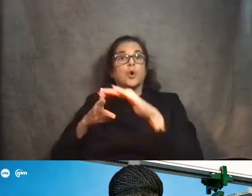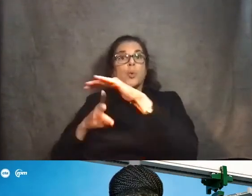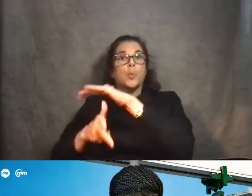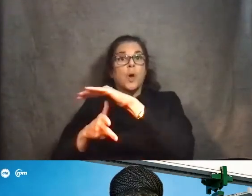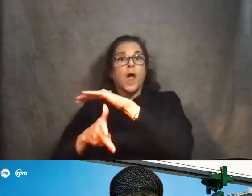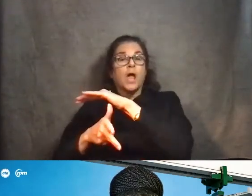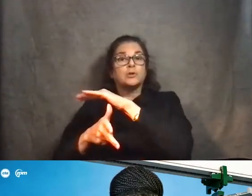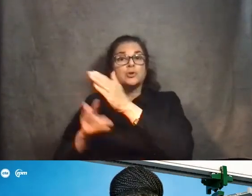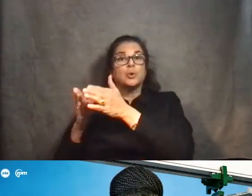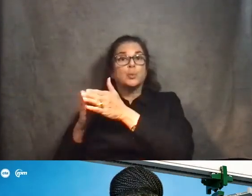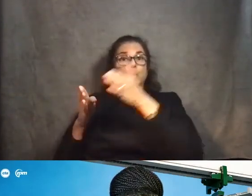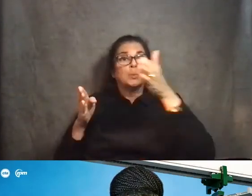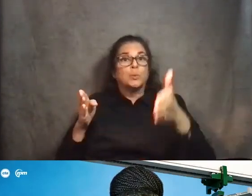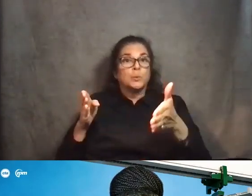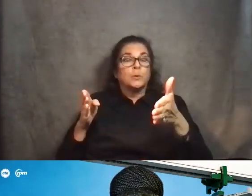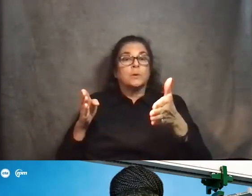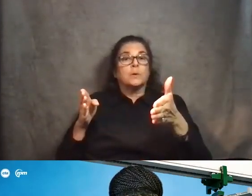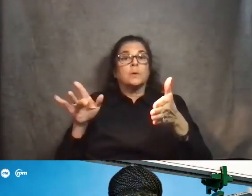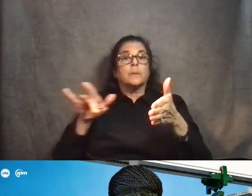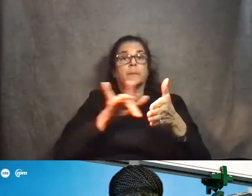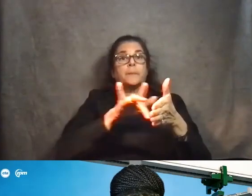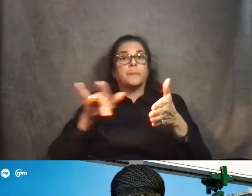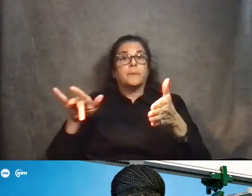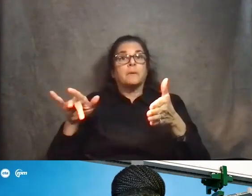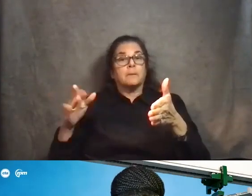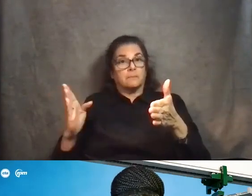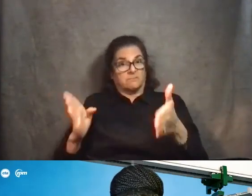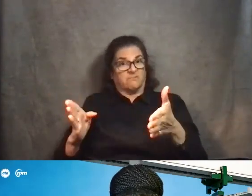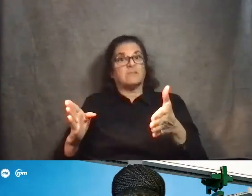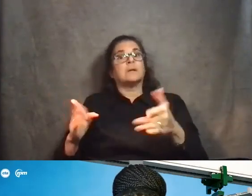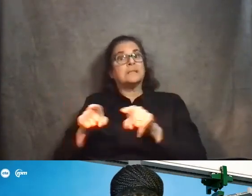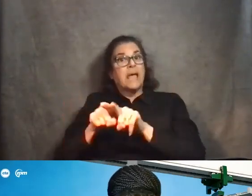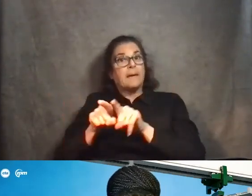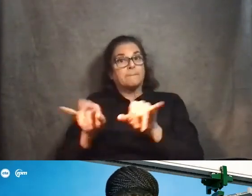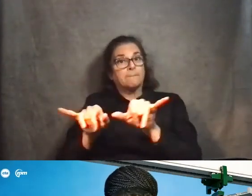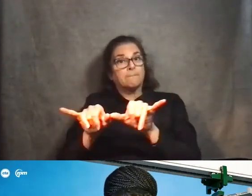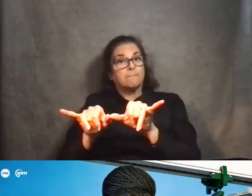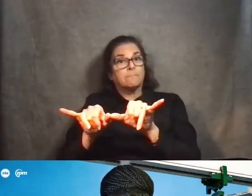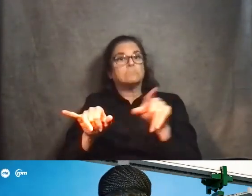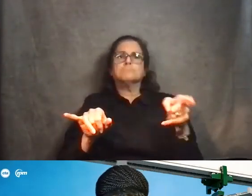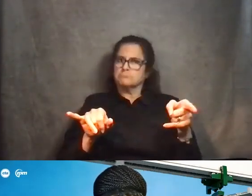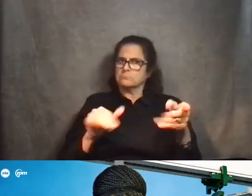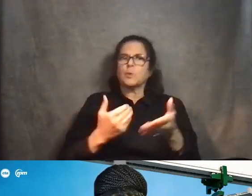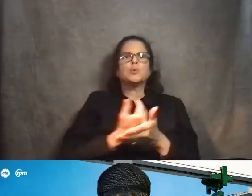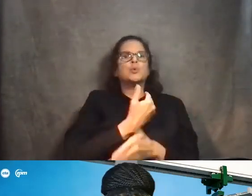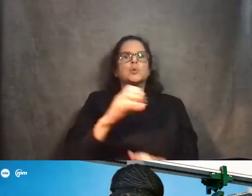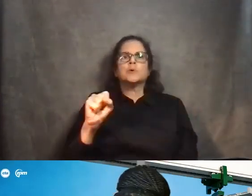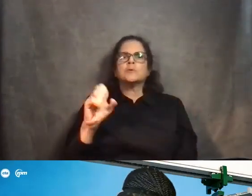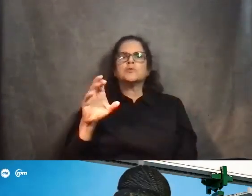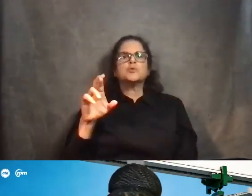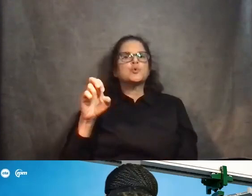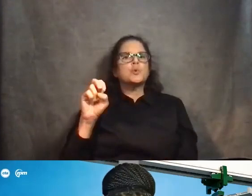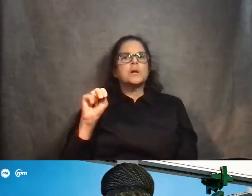Generally, yes. The new screen wall goes up in the same relative location as the existing embankment.